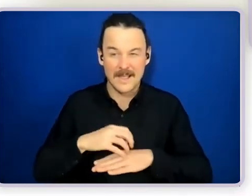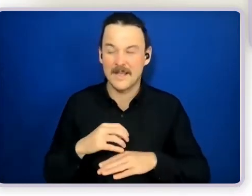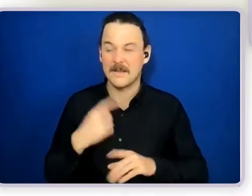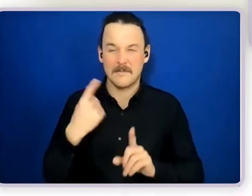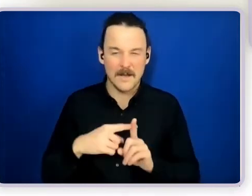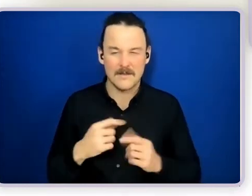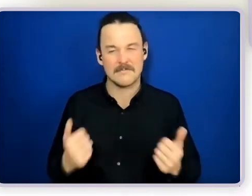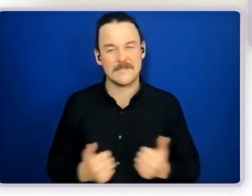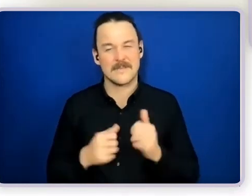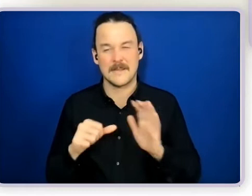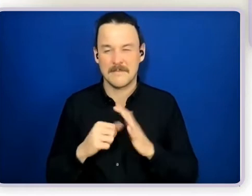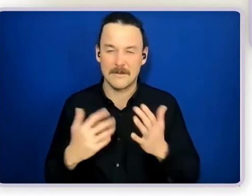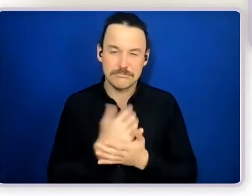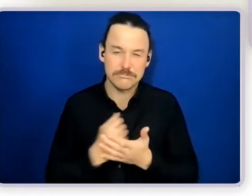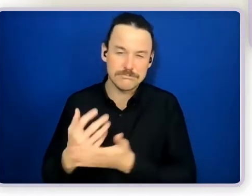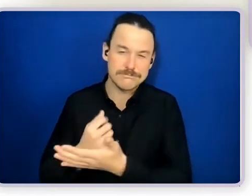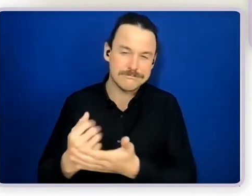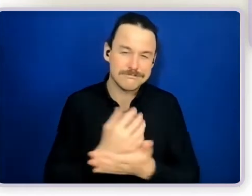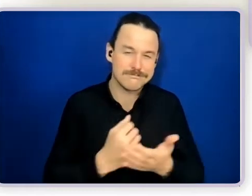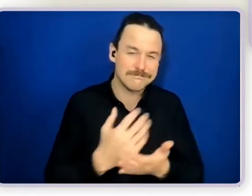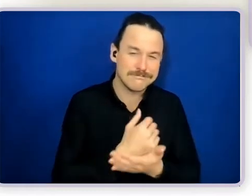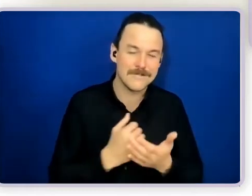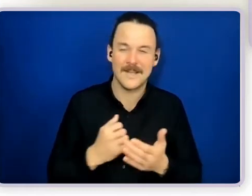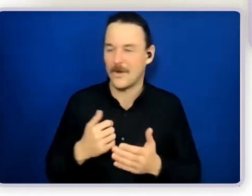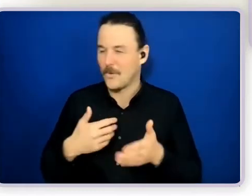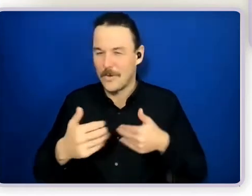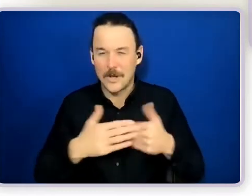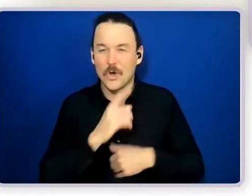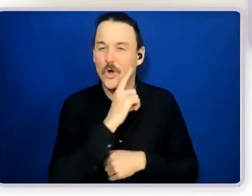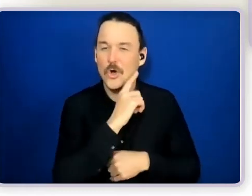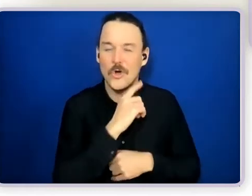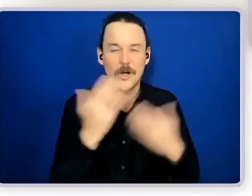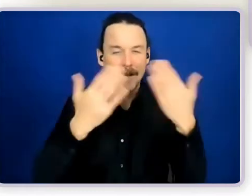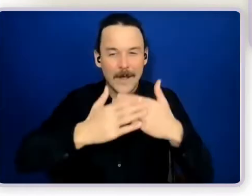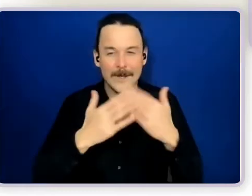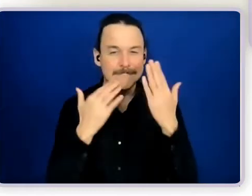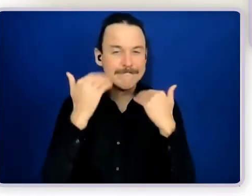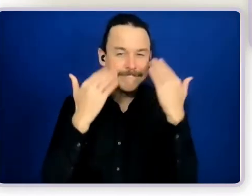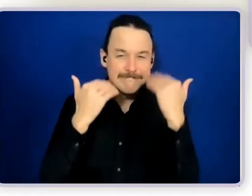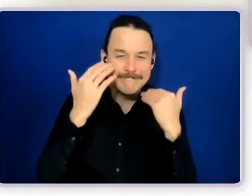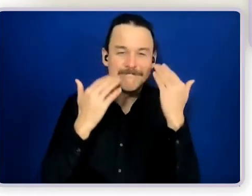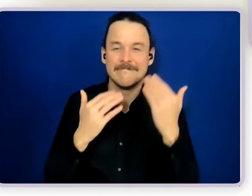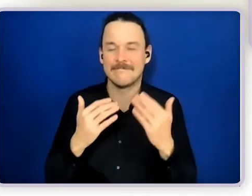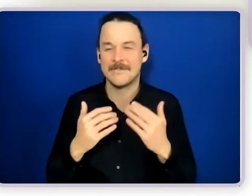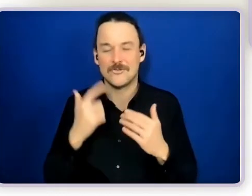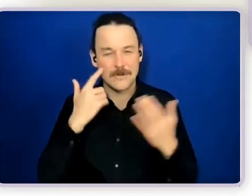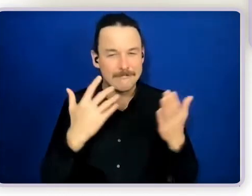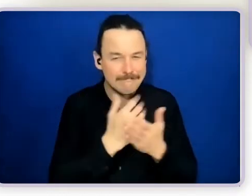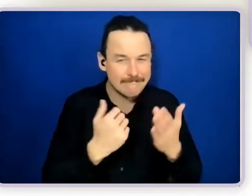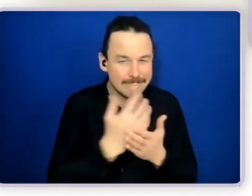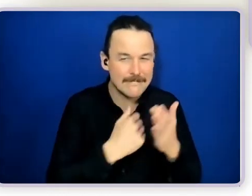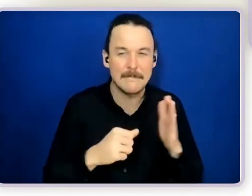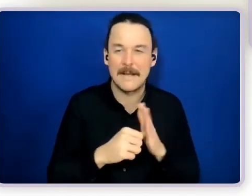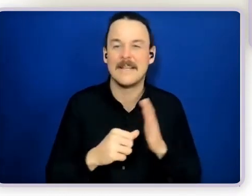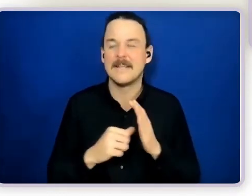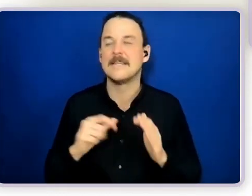places, had pamper nights, girls nights in order to raise money. She's very fond of that, wanting to contribute in that way to her community.